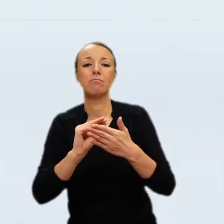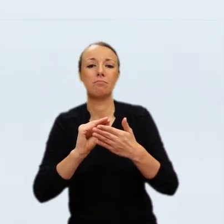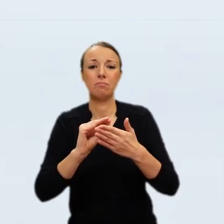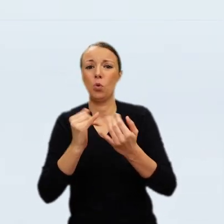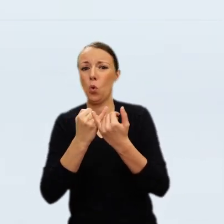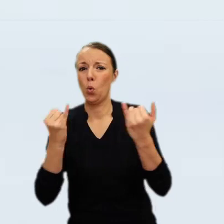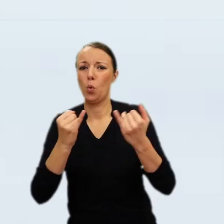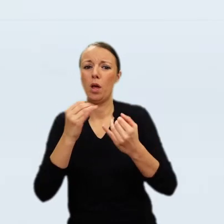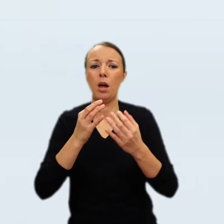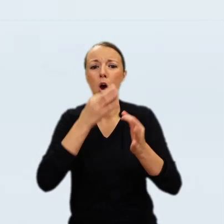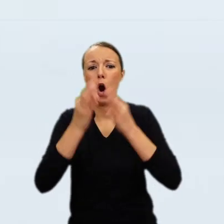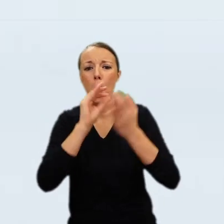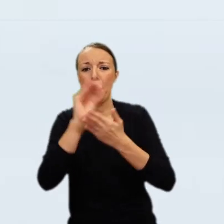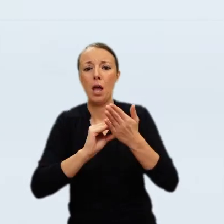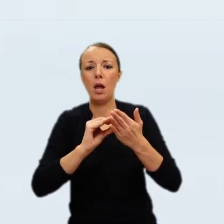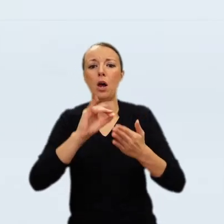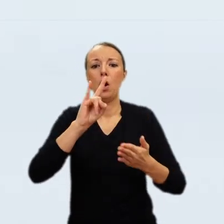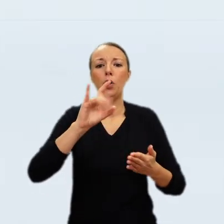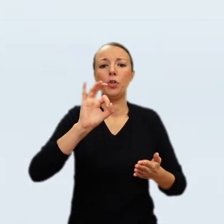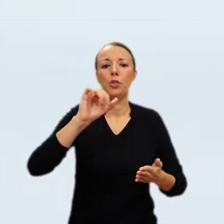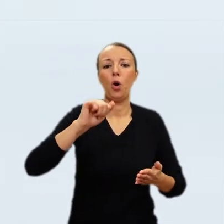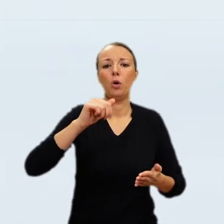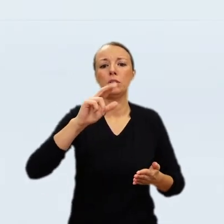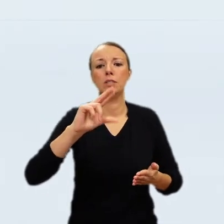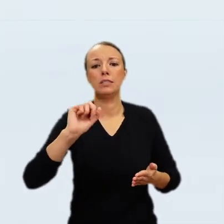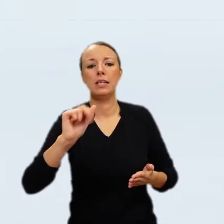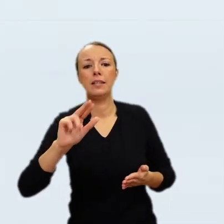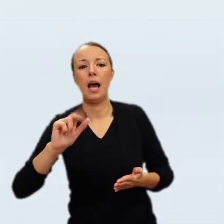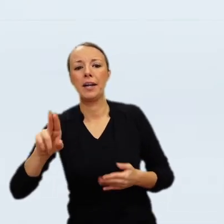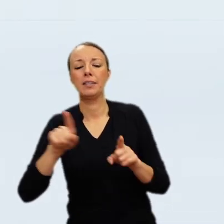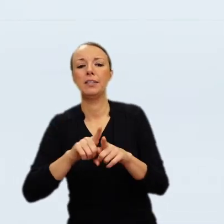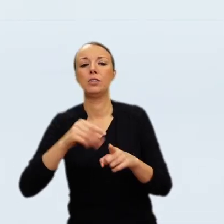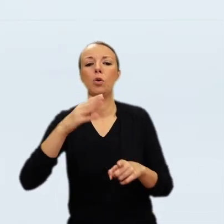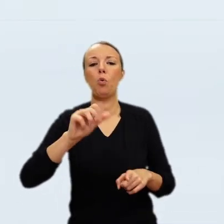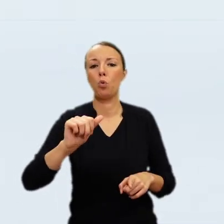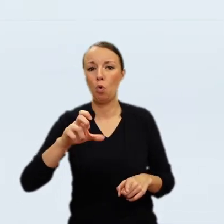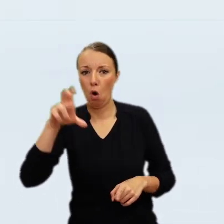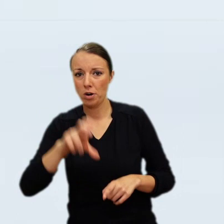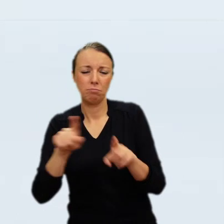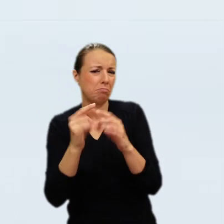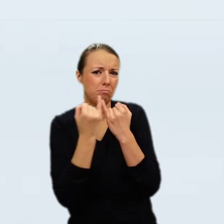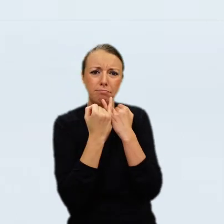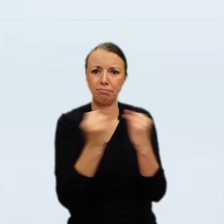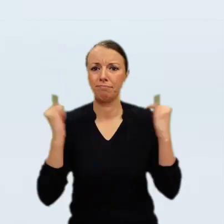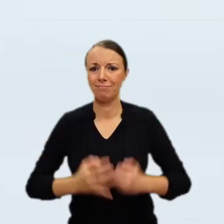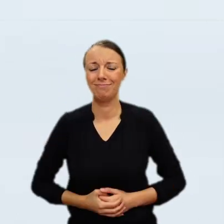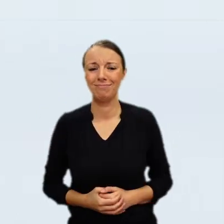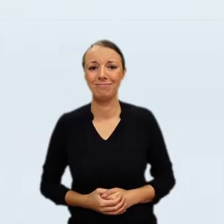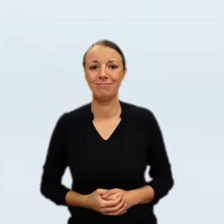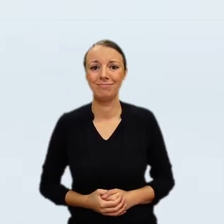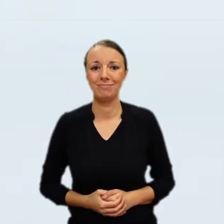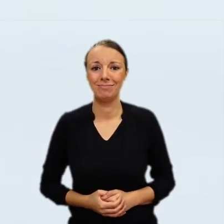as Adam Zamoyski observed, artists began to render not the present, but the past, often in an idealized form.